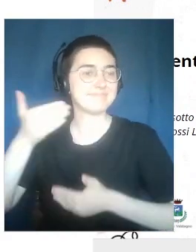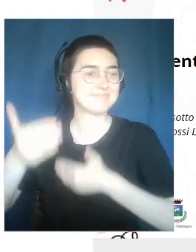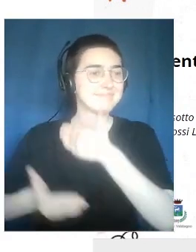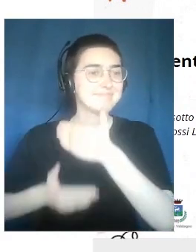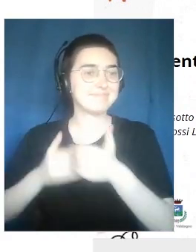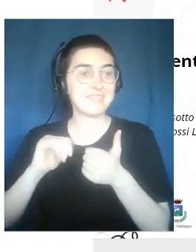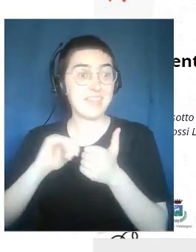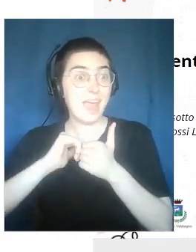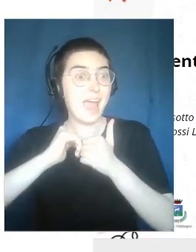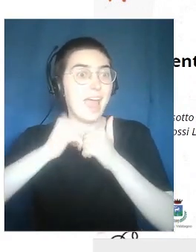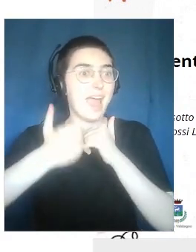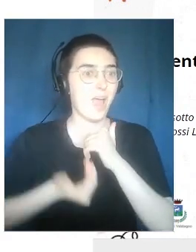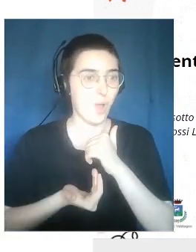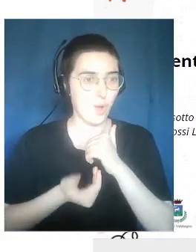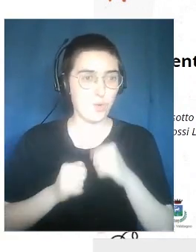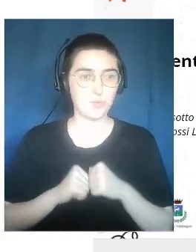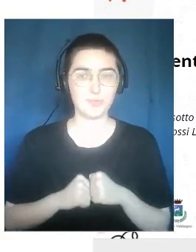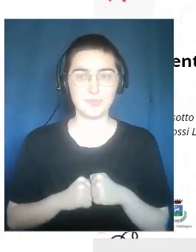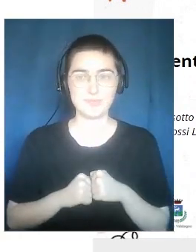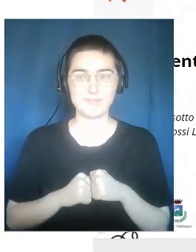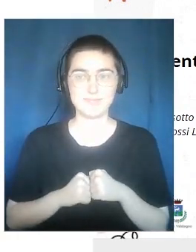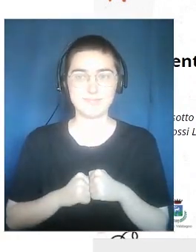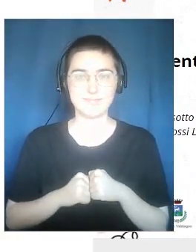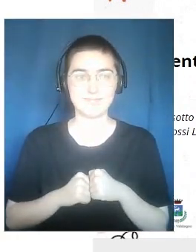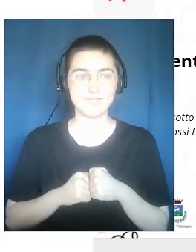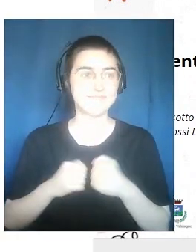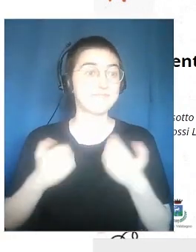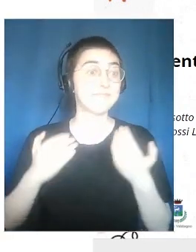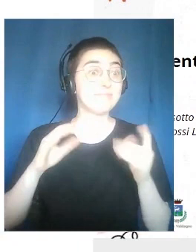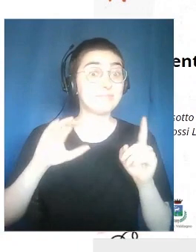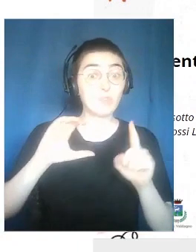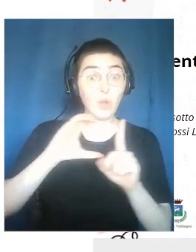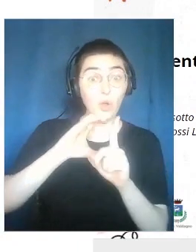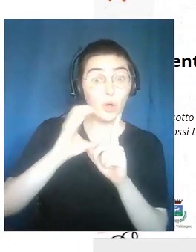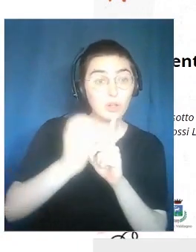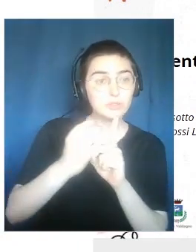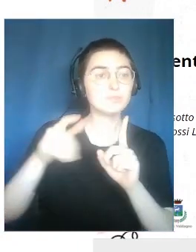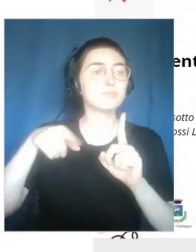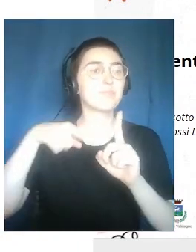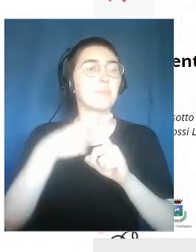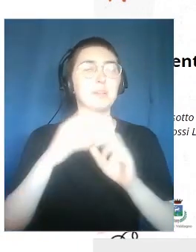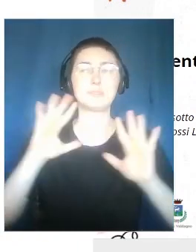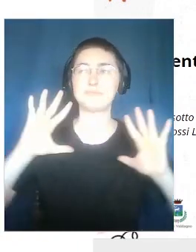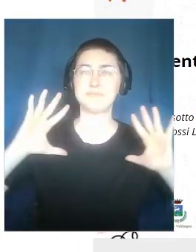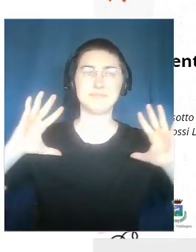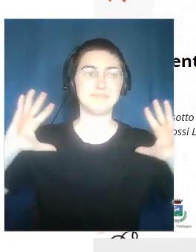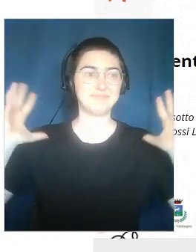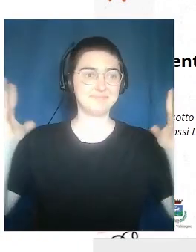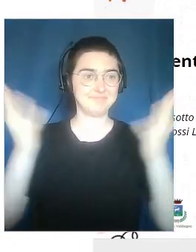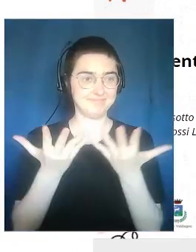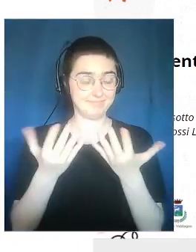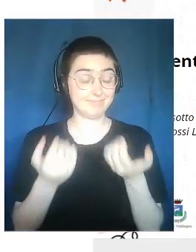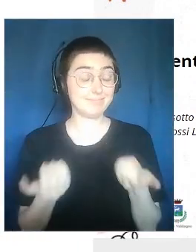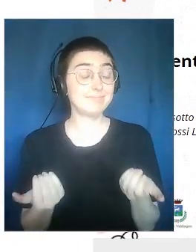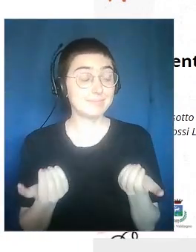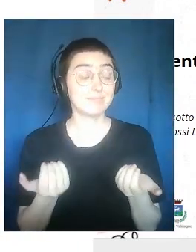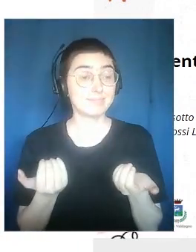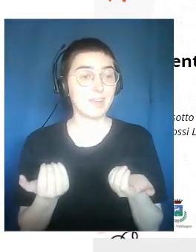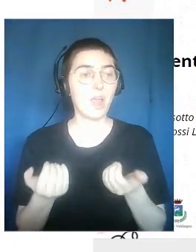And also for the community that hosts the cultural and natural heritage.